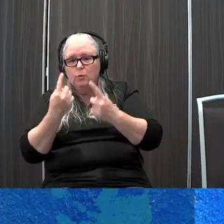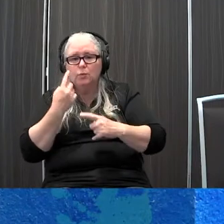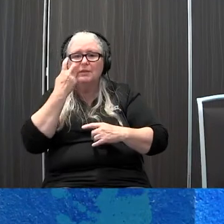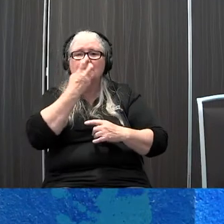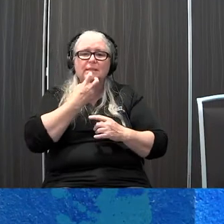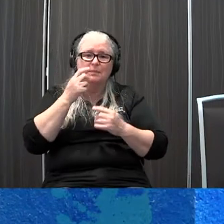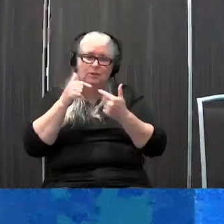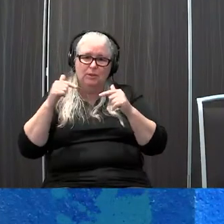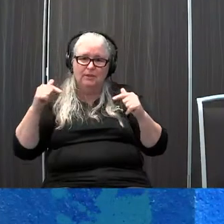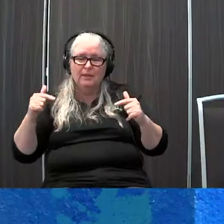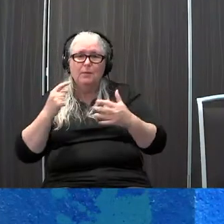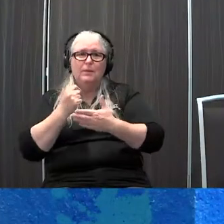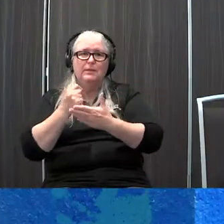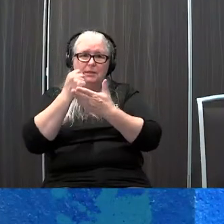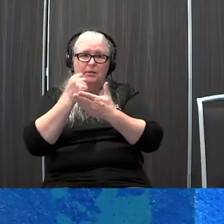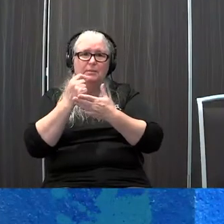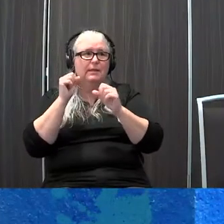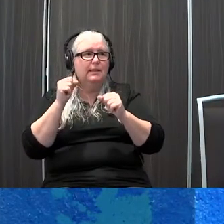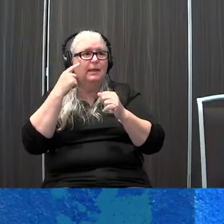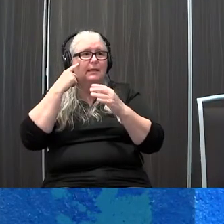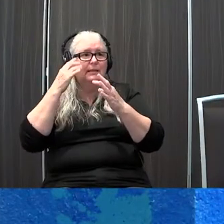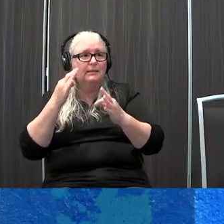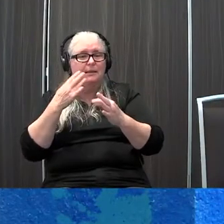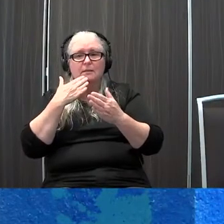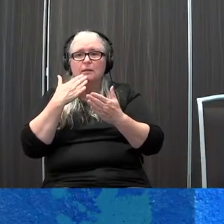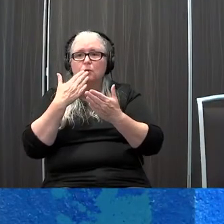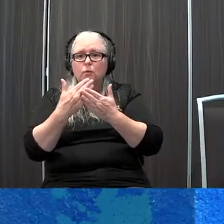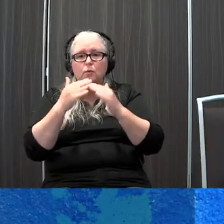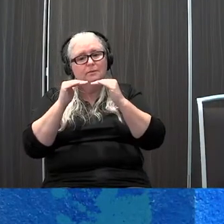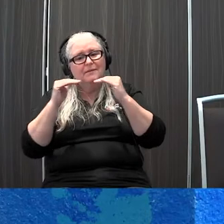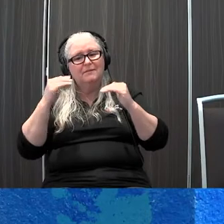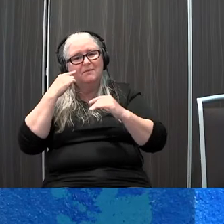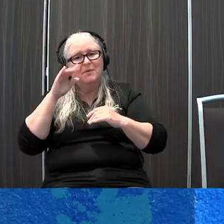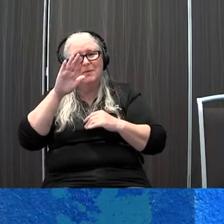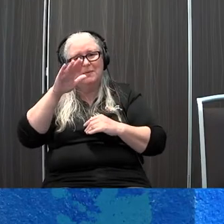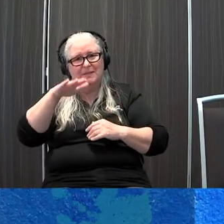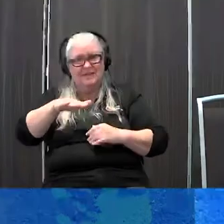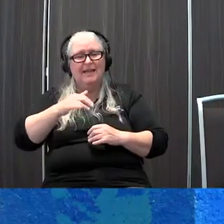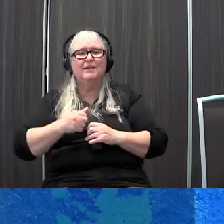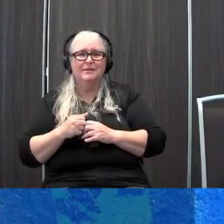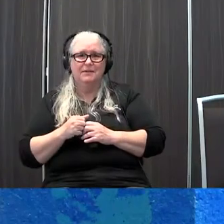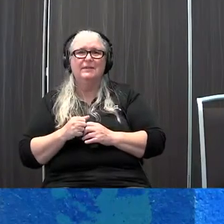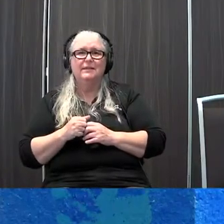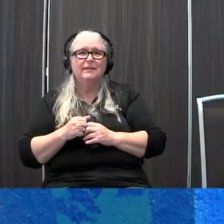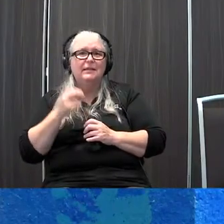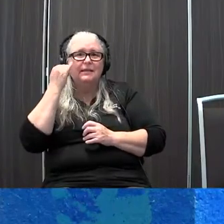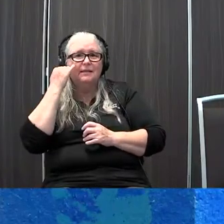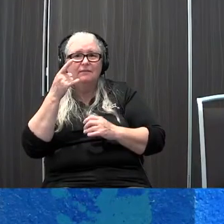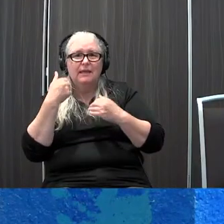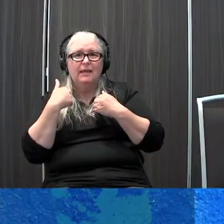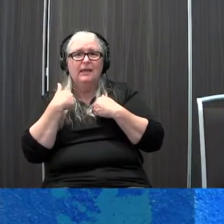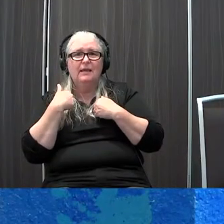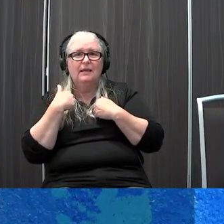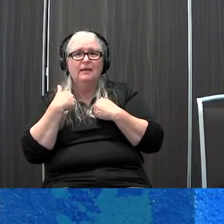to determine a good level for your child and some of those if they have a single page